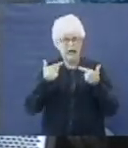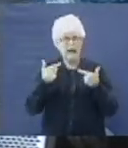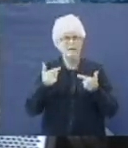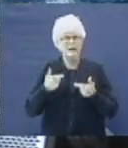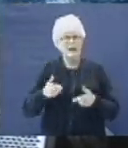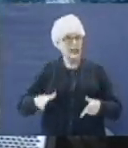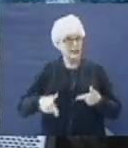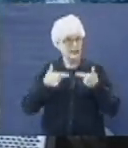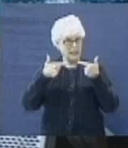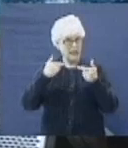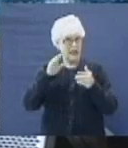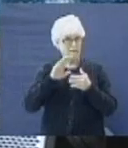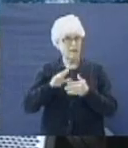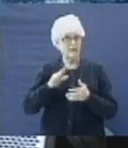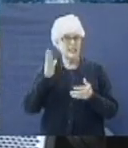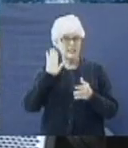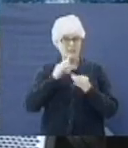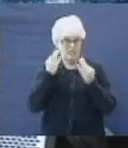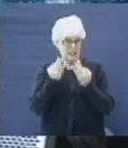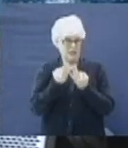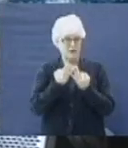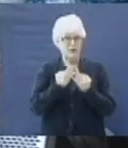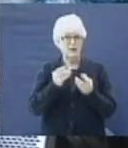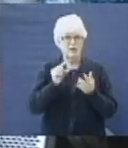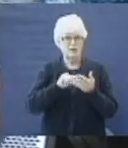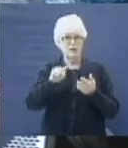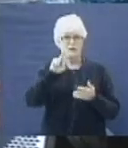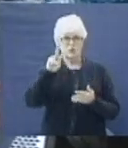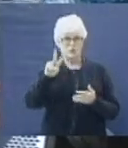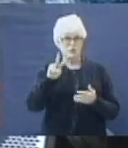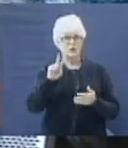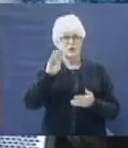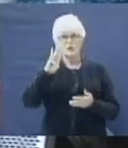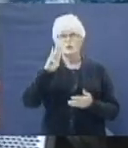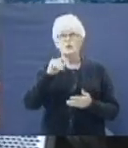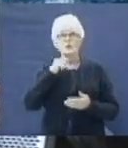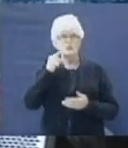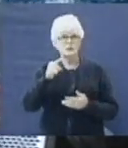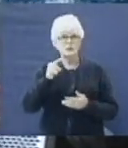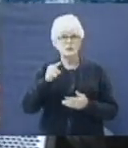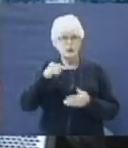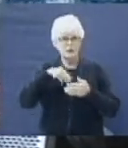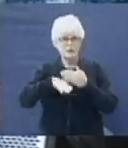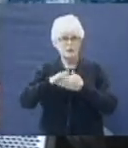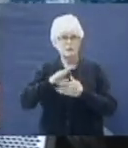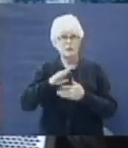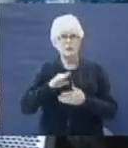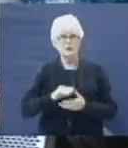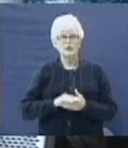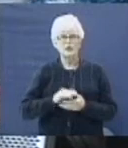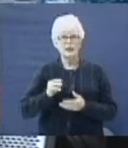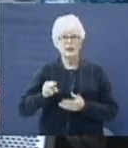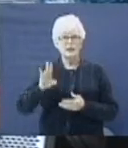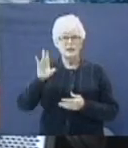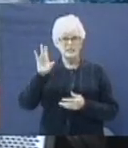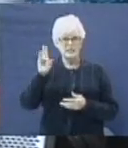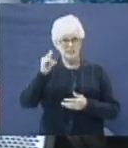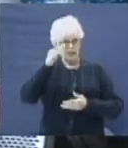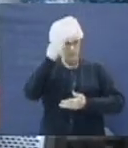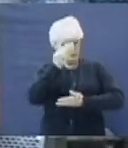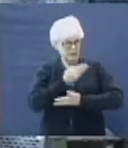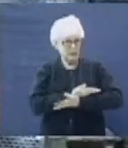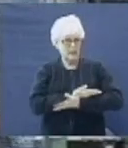and in the life of his family. Verse number 2, Job said, And there were born unto him seven